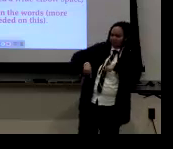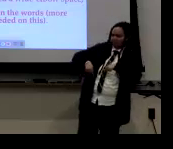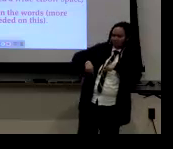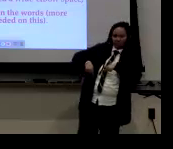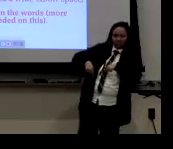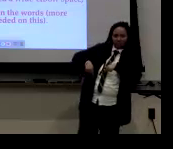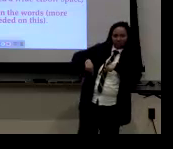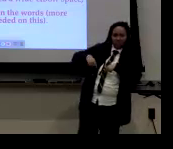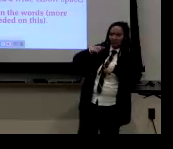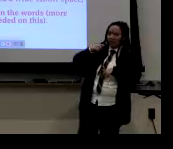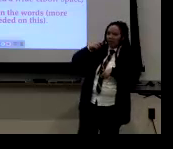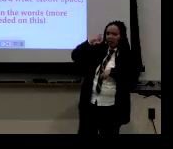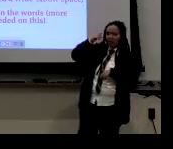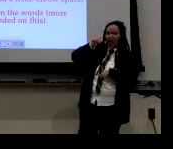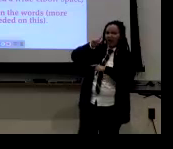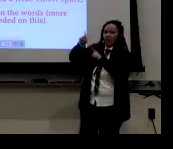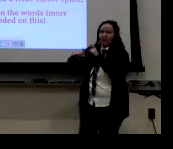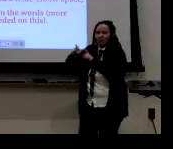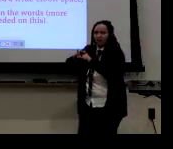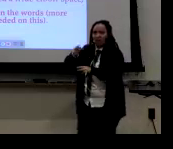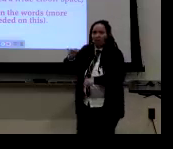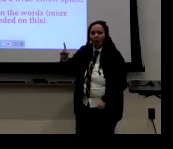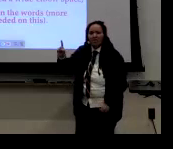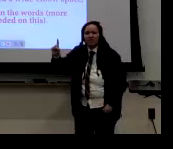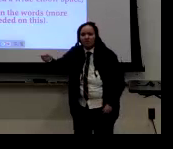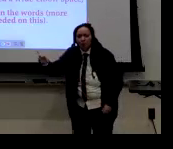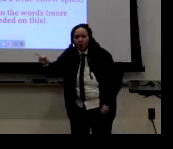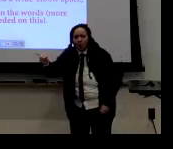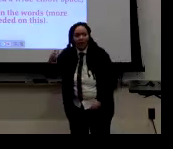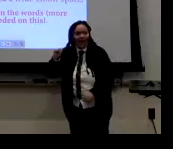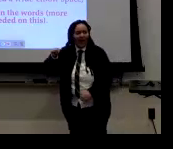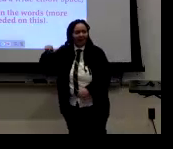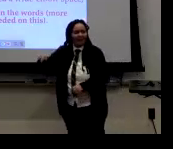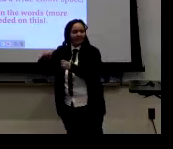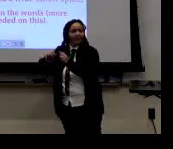people feel like they're intimidating, intimidated. And so, um,